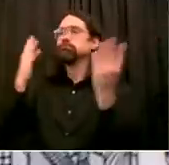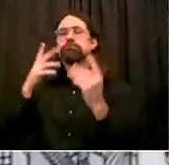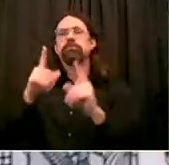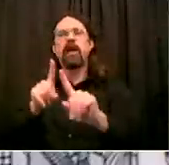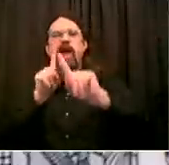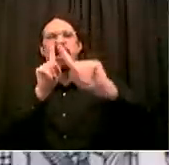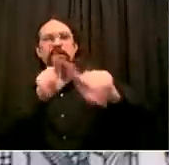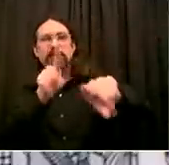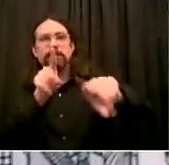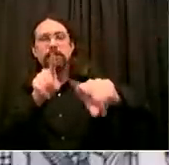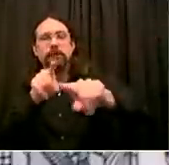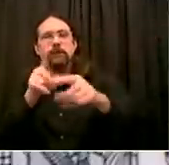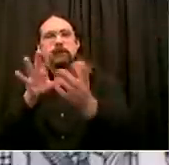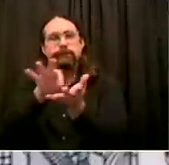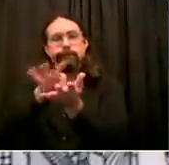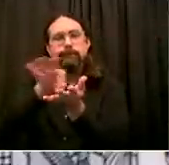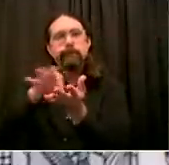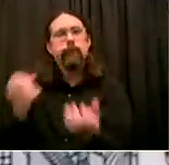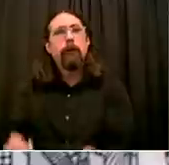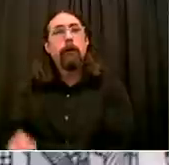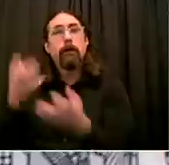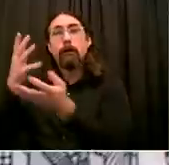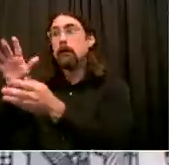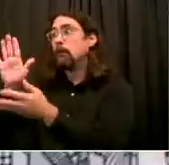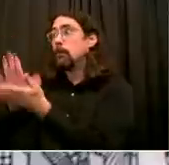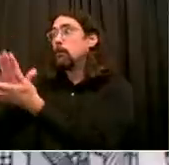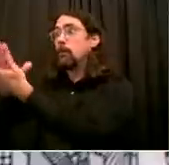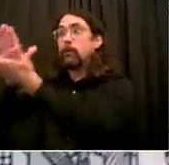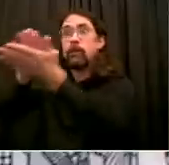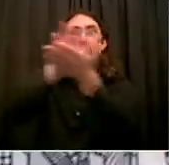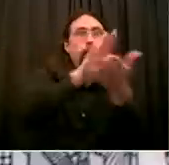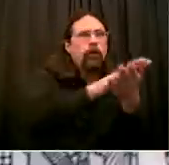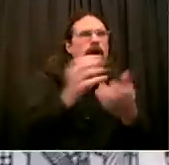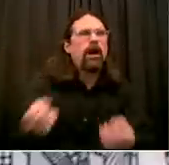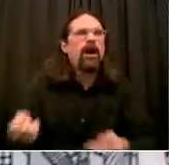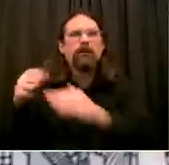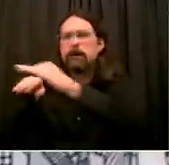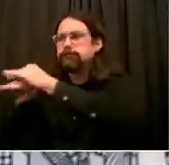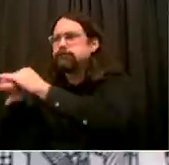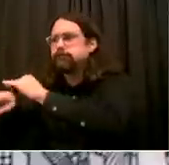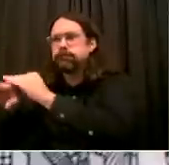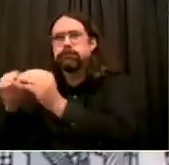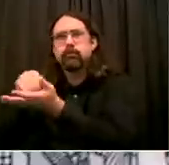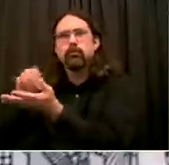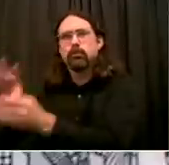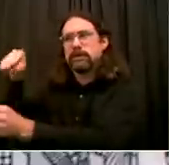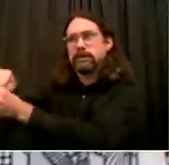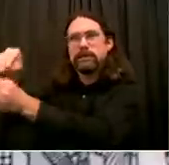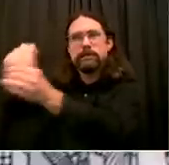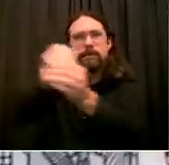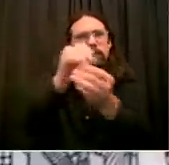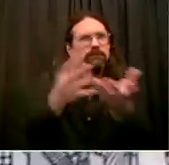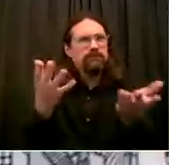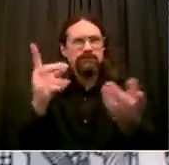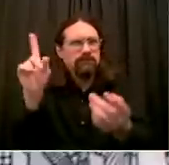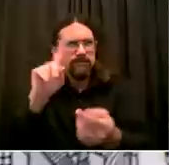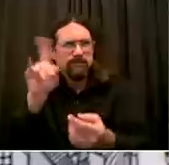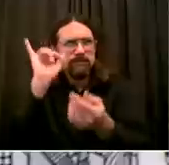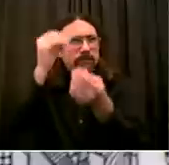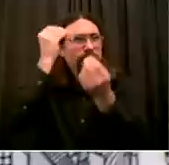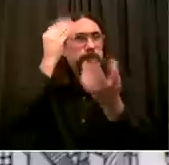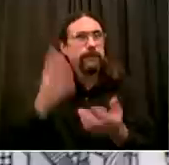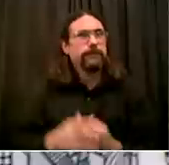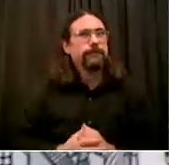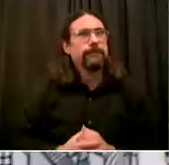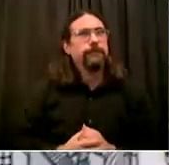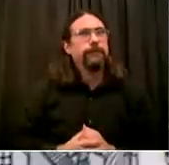with a reality unlike any year we've ever been through, but what's important is schools are up and running. Parents are